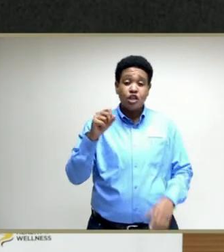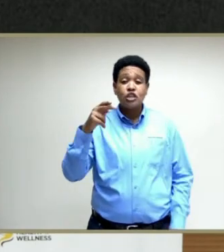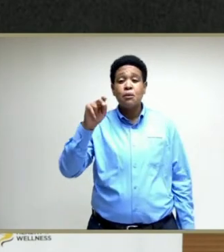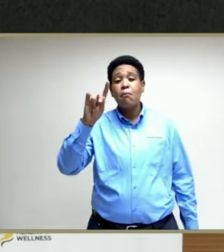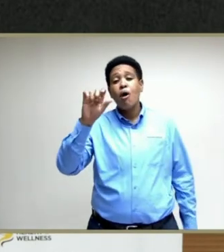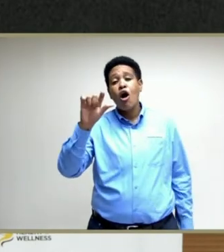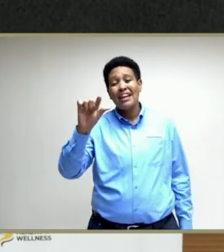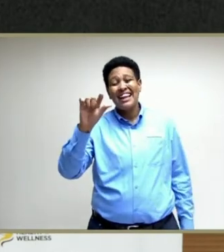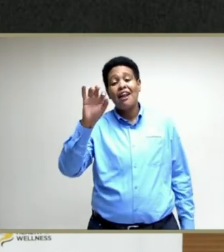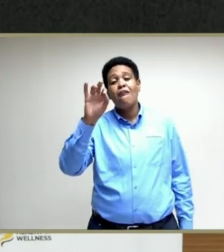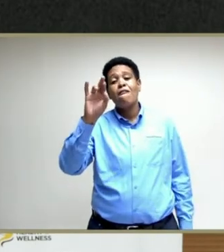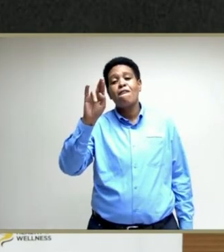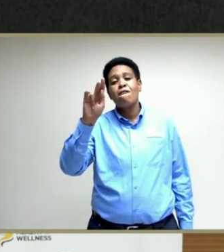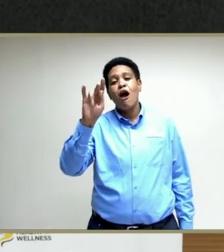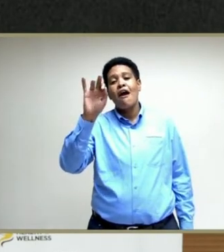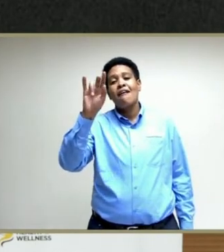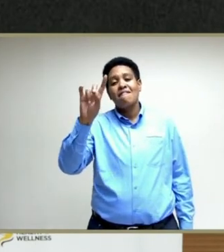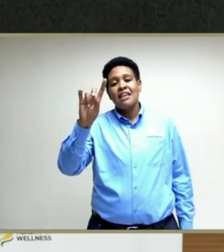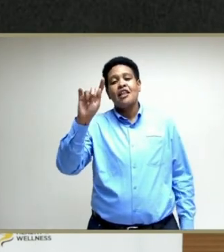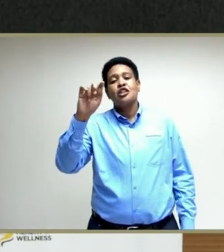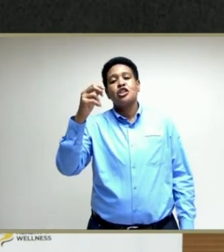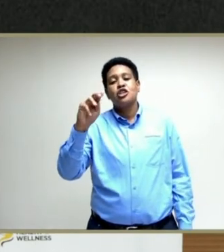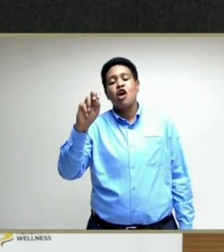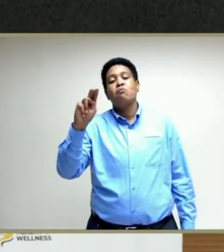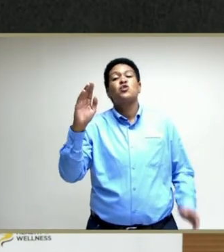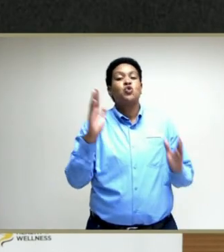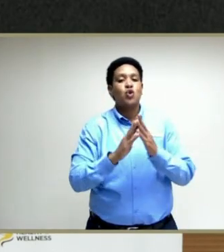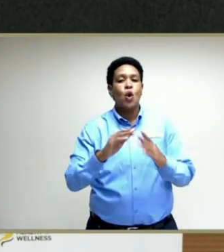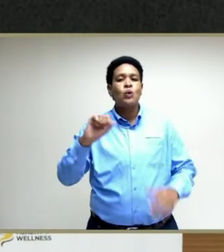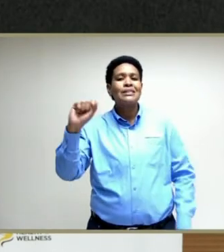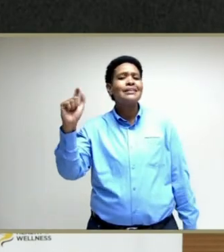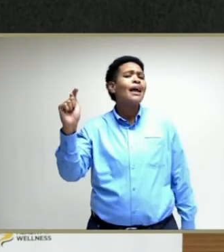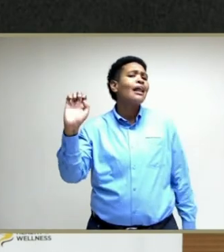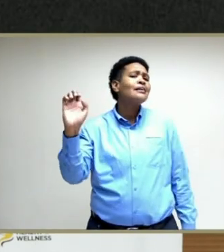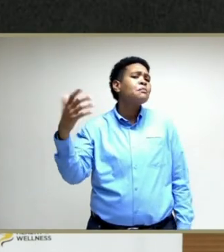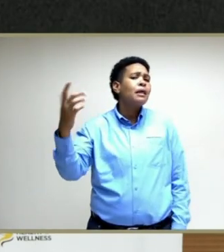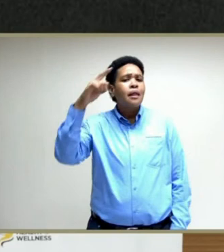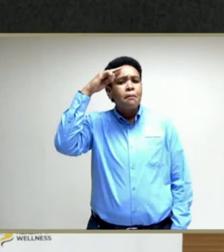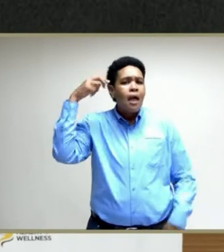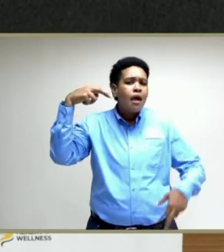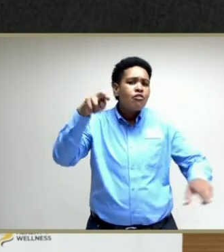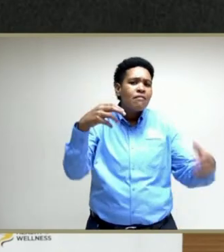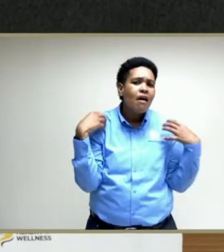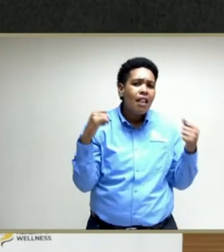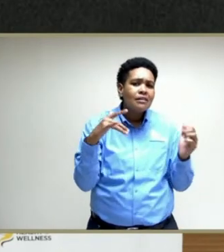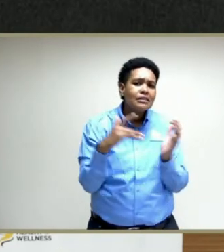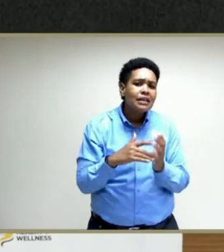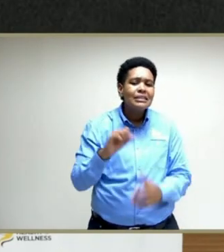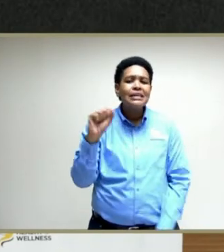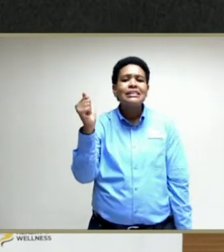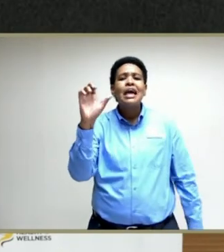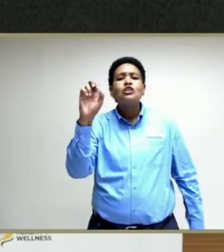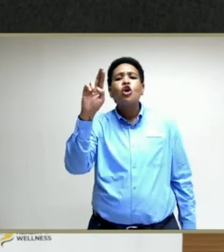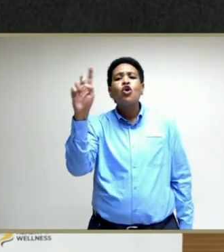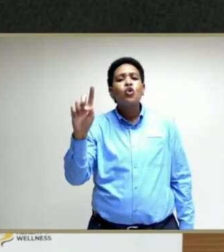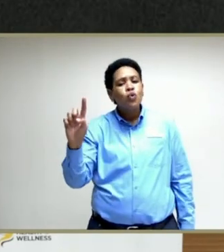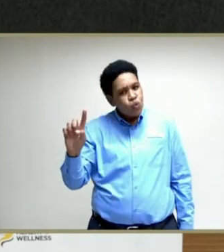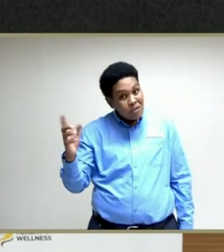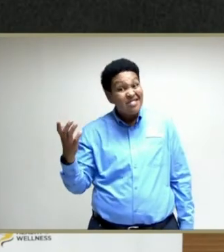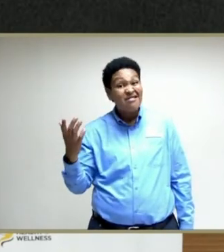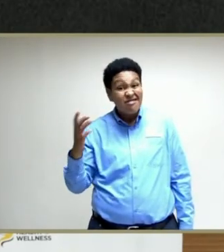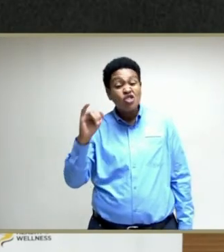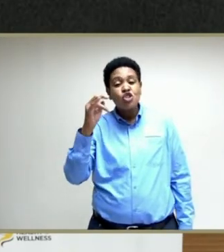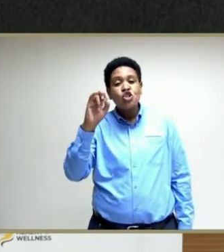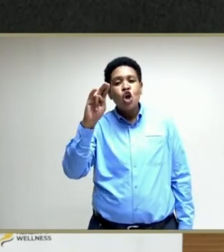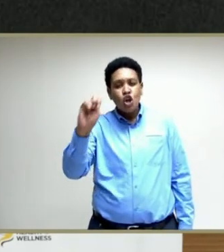In St. Elizabeth, would Black River Health Center, Santa Cruz Health Center, Junction Health Center, Southfield